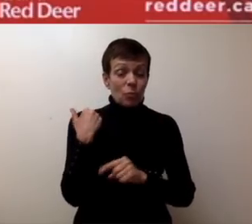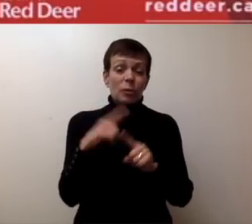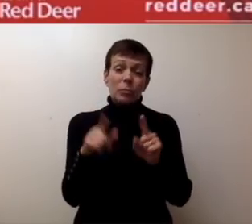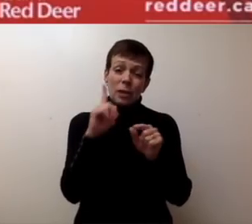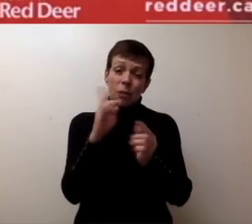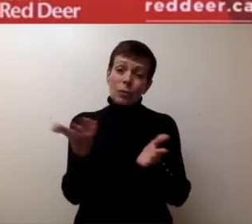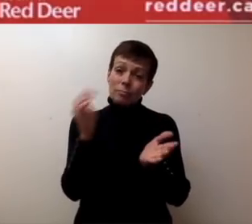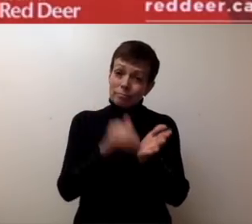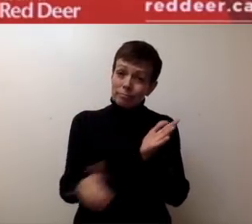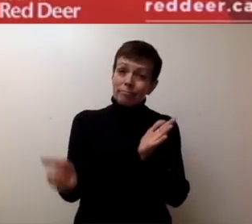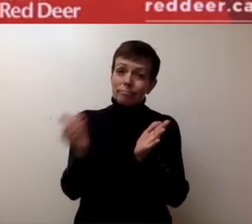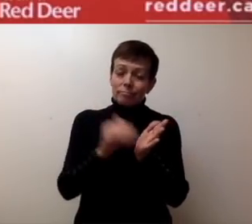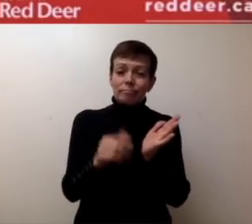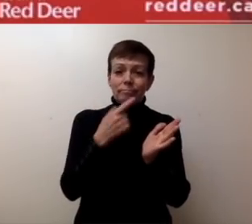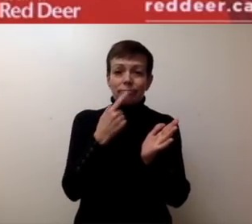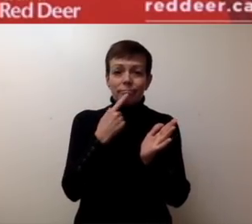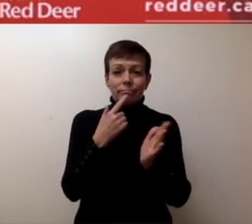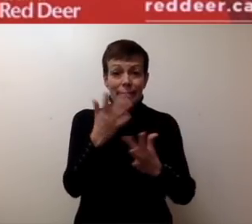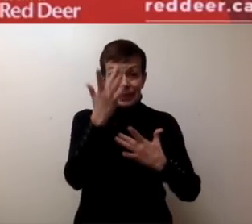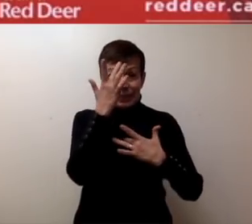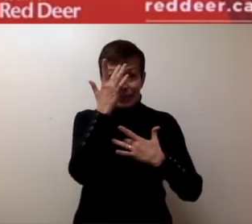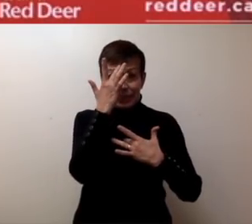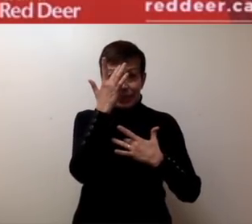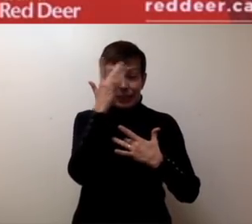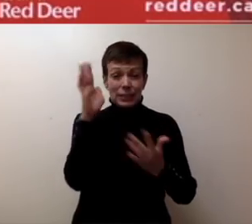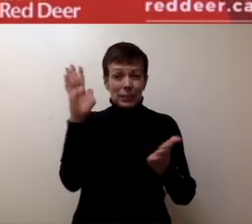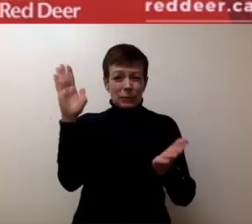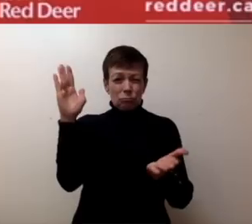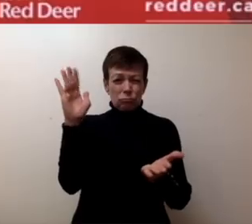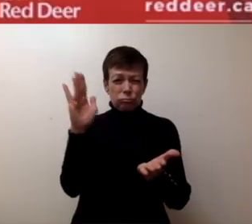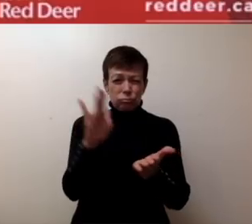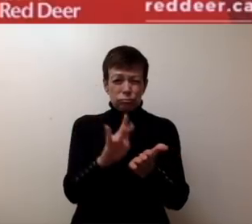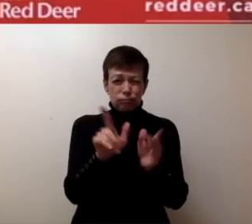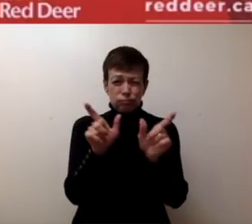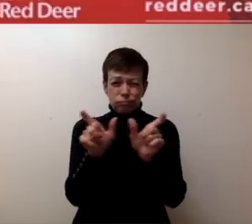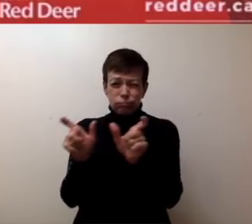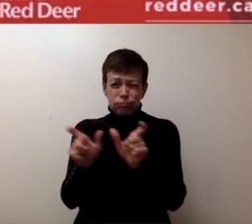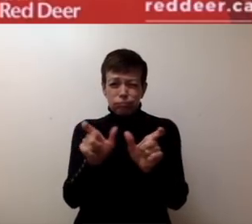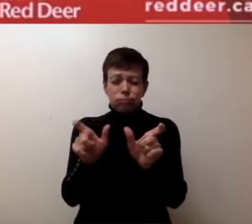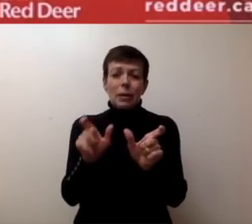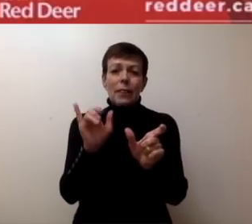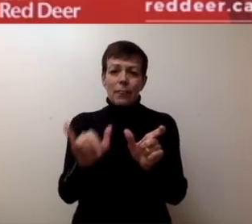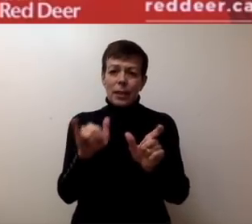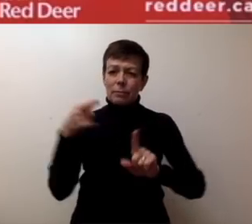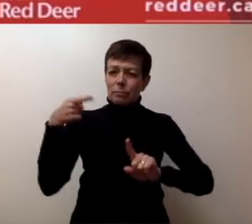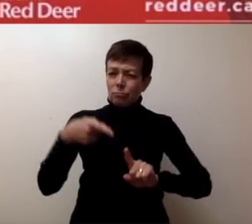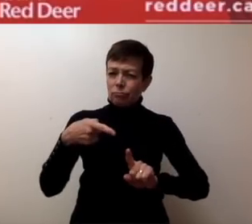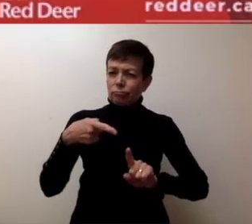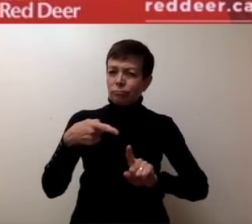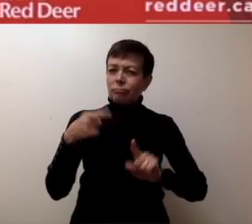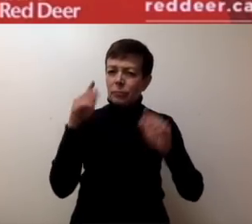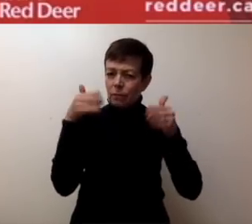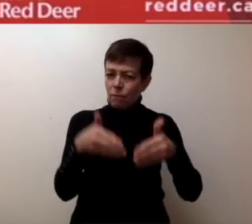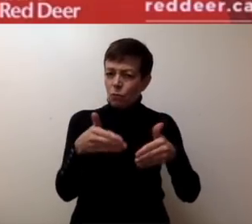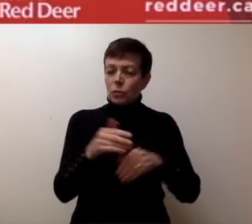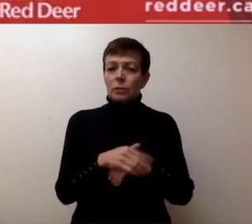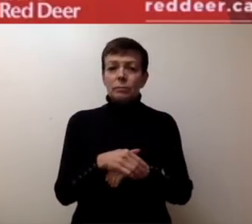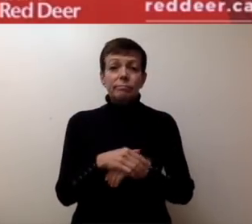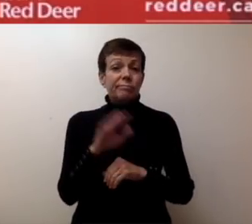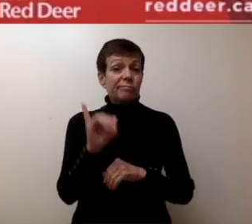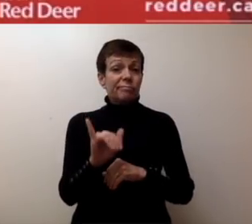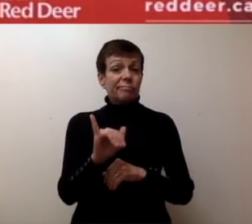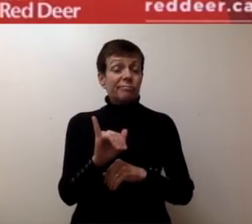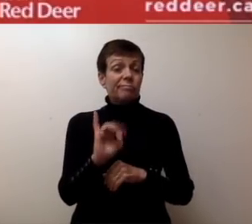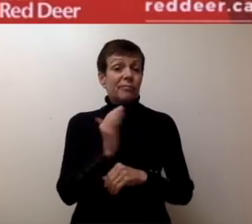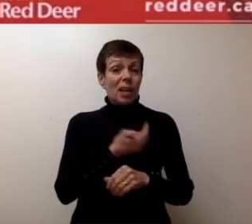it, that virus mitigation continues to be our primary focus. This is the primary driver for all of the decisions being